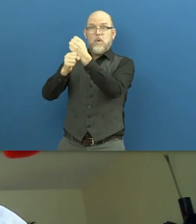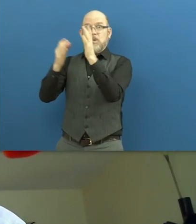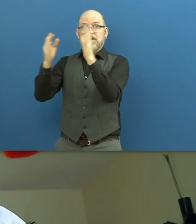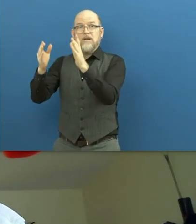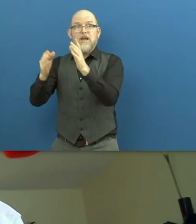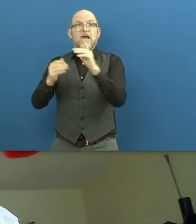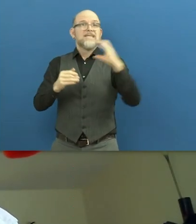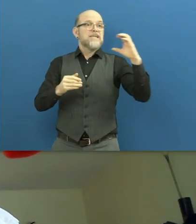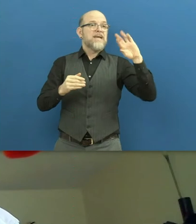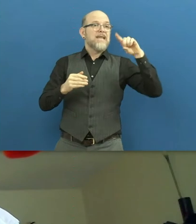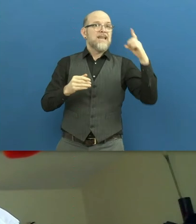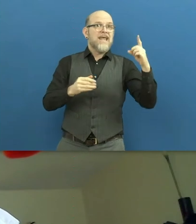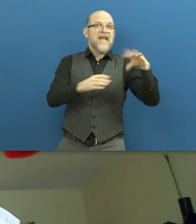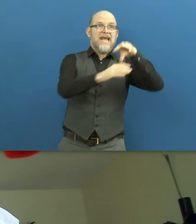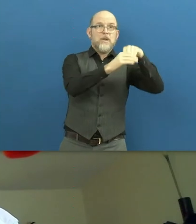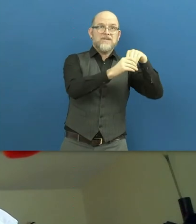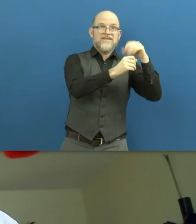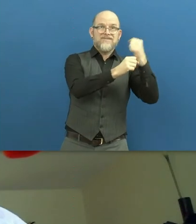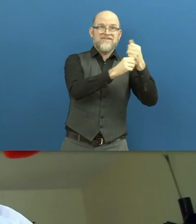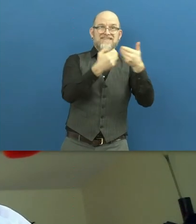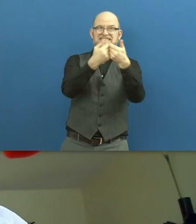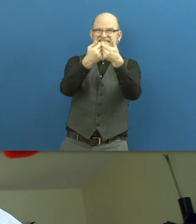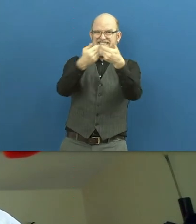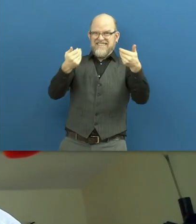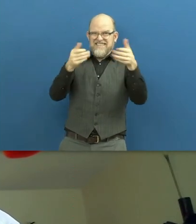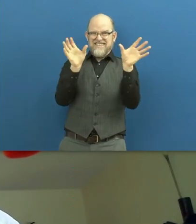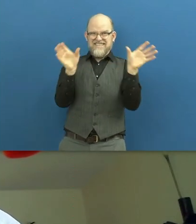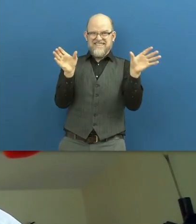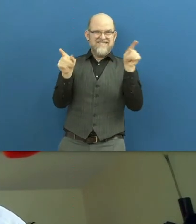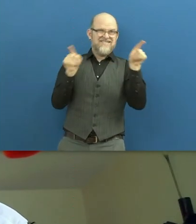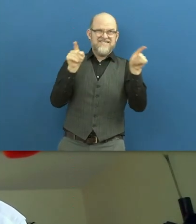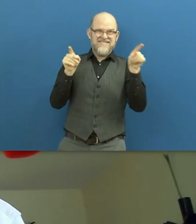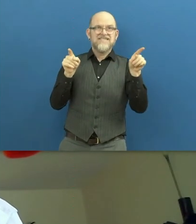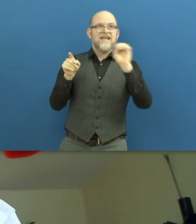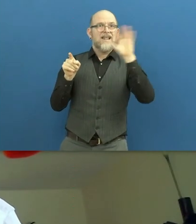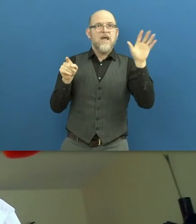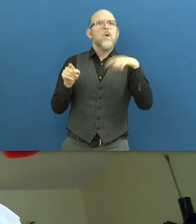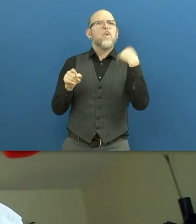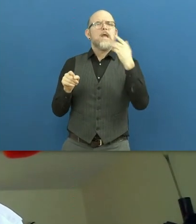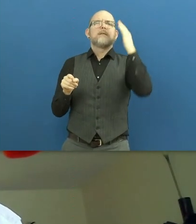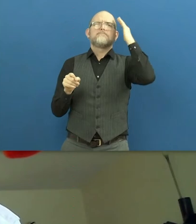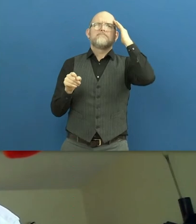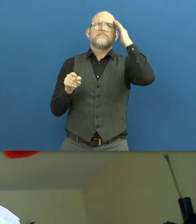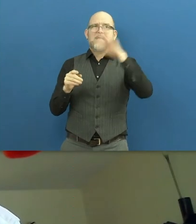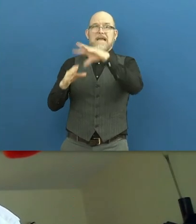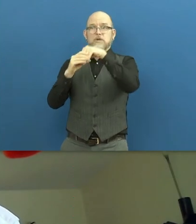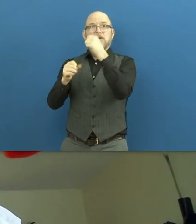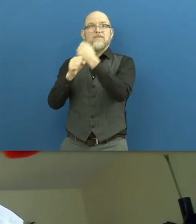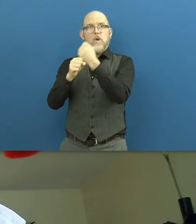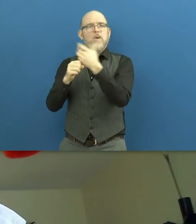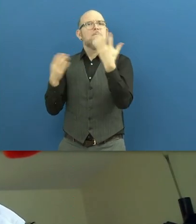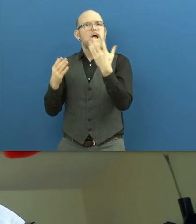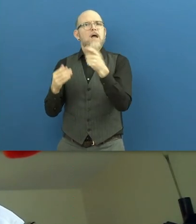employment and CRPD-compliant inclusive employment. We believe that inclusive